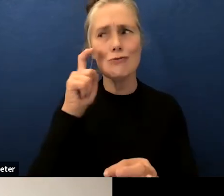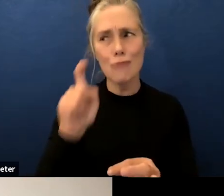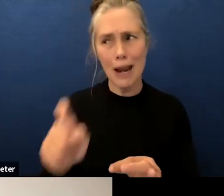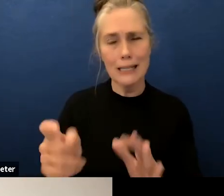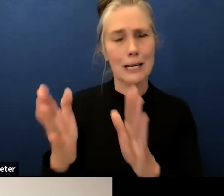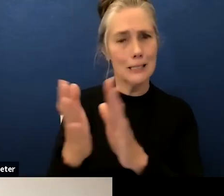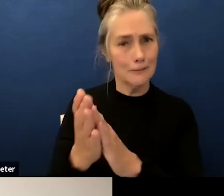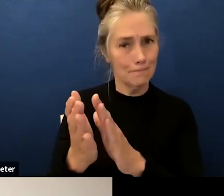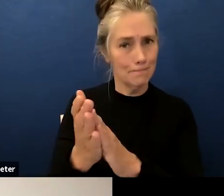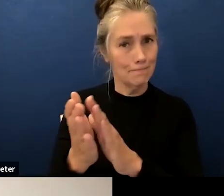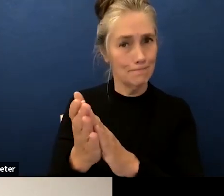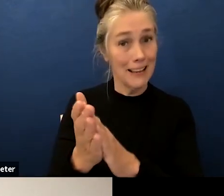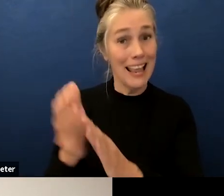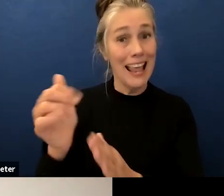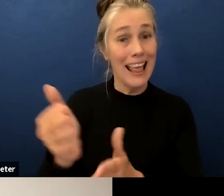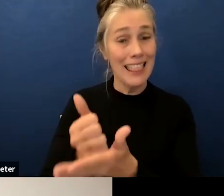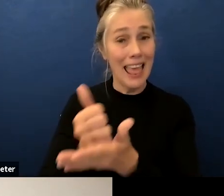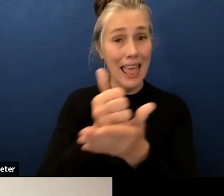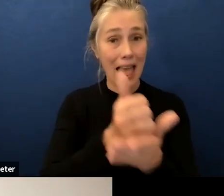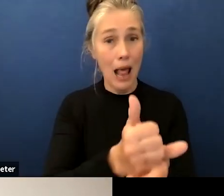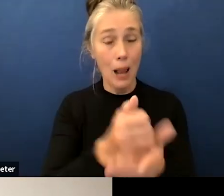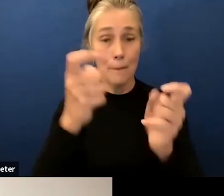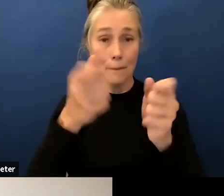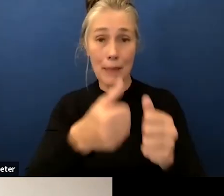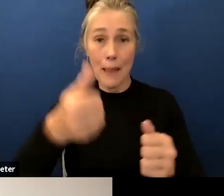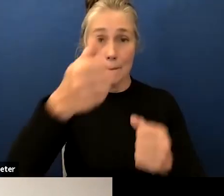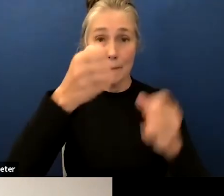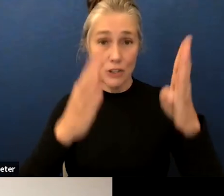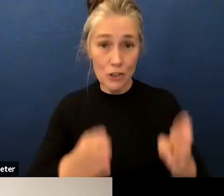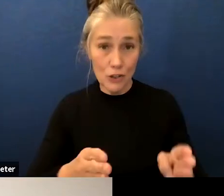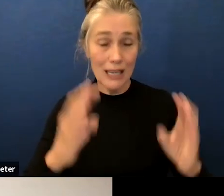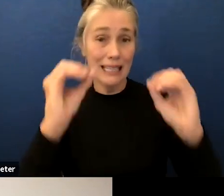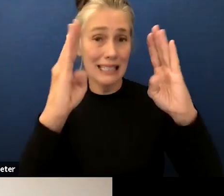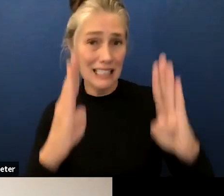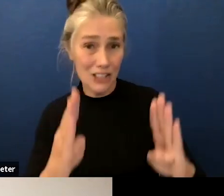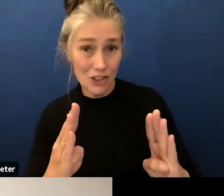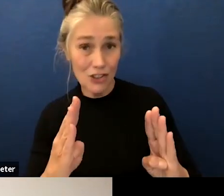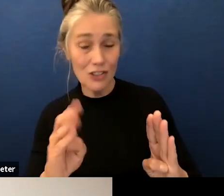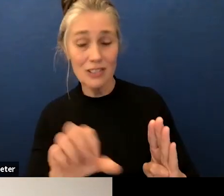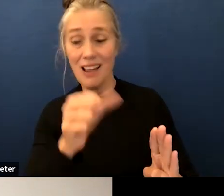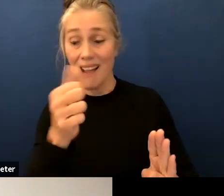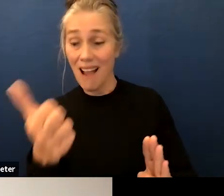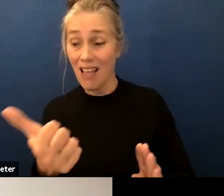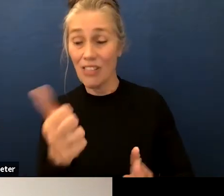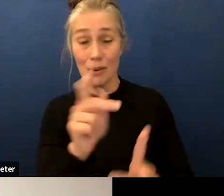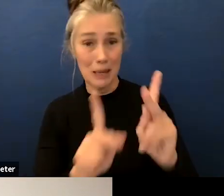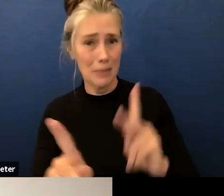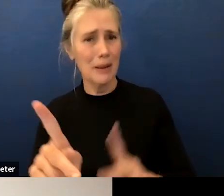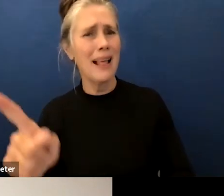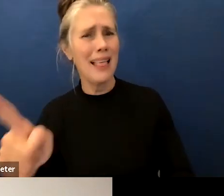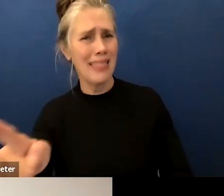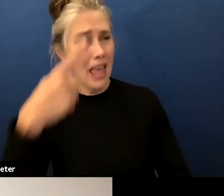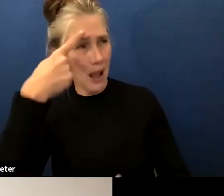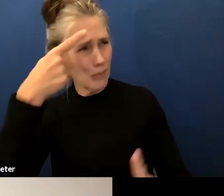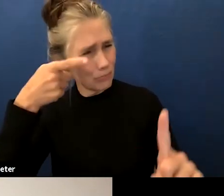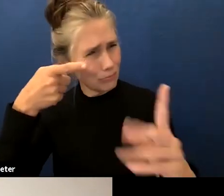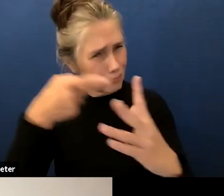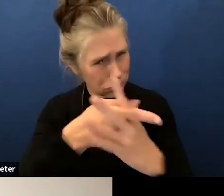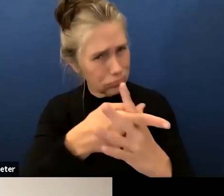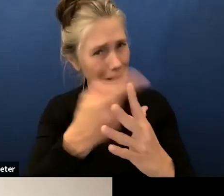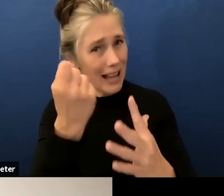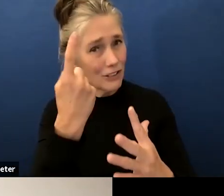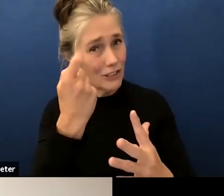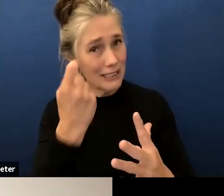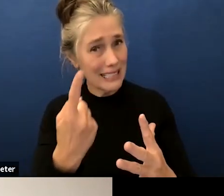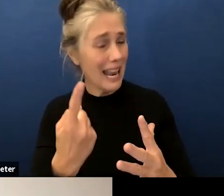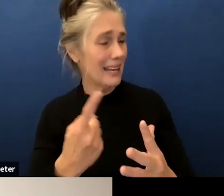administrators teachers other educators really understand this concept of the difference between language difference and